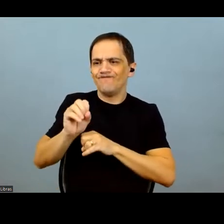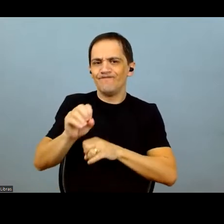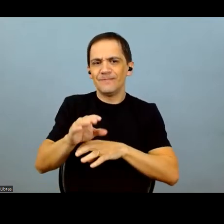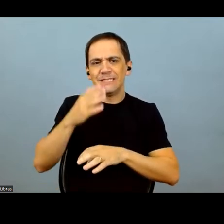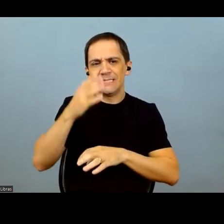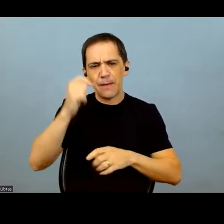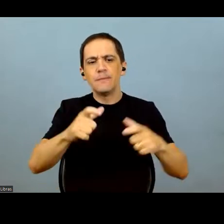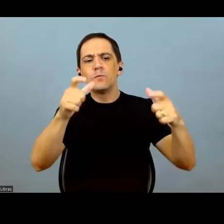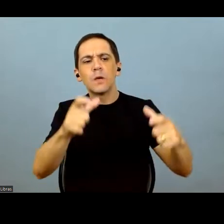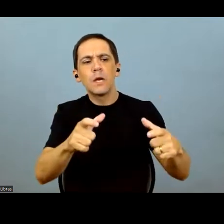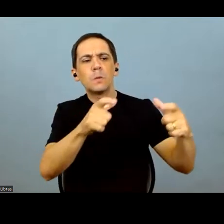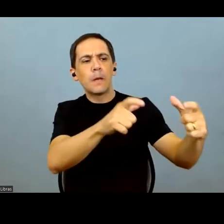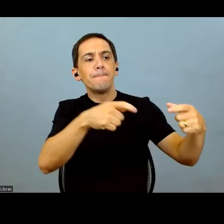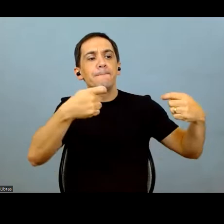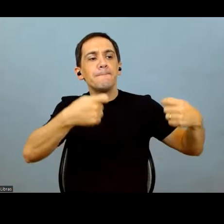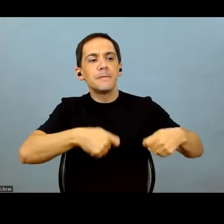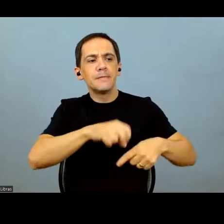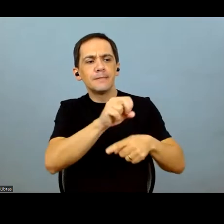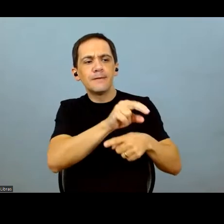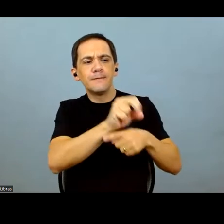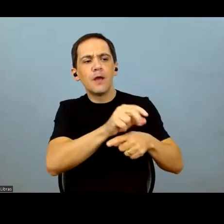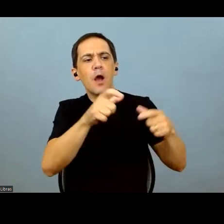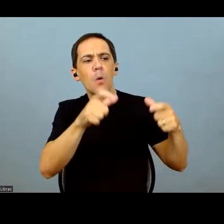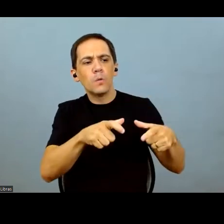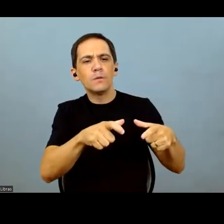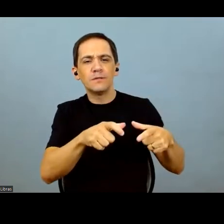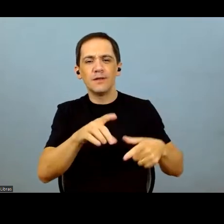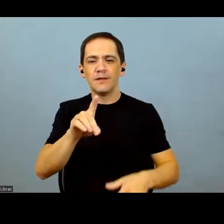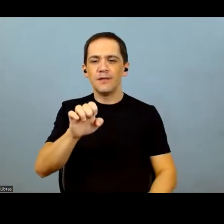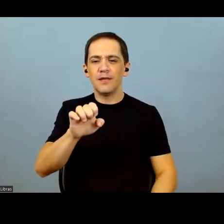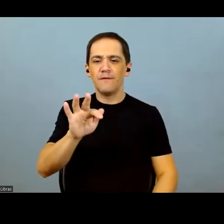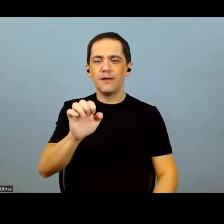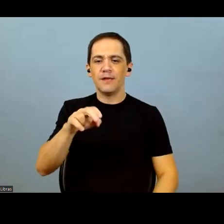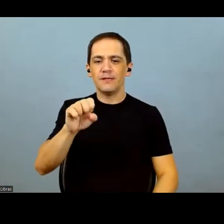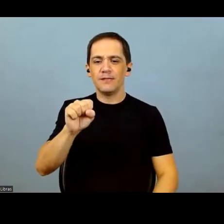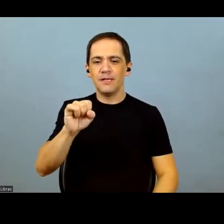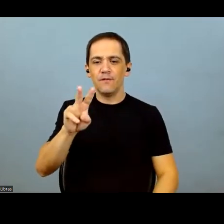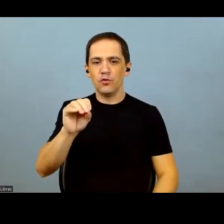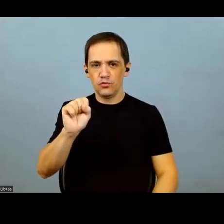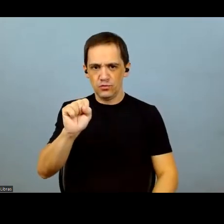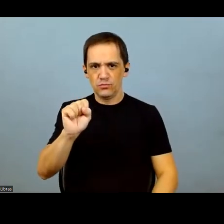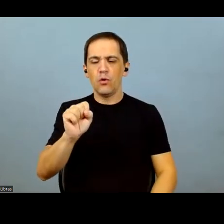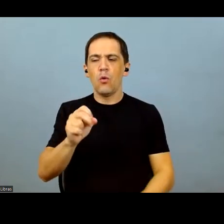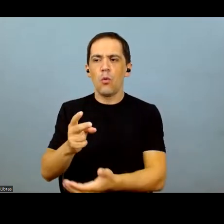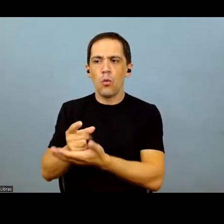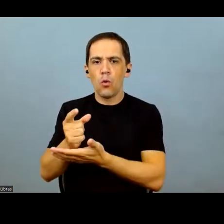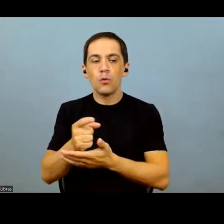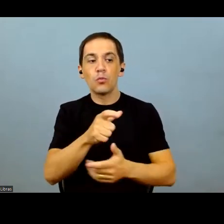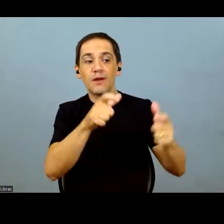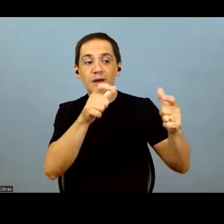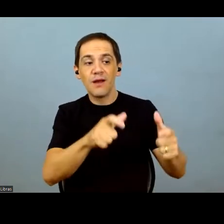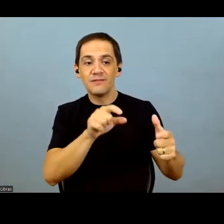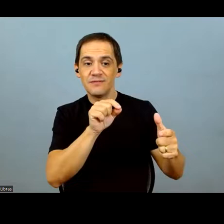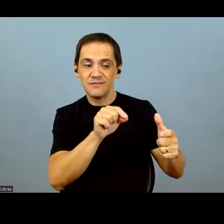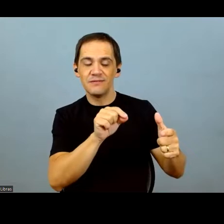training our team so that they become experts at the localized application of crop